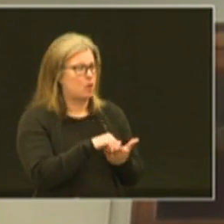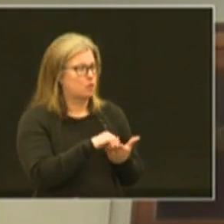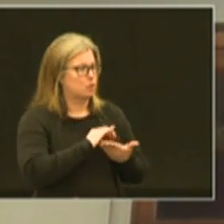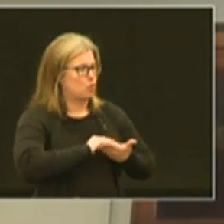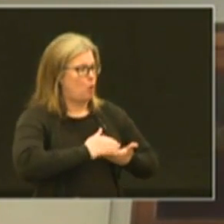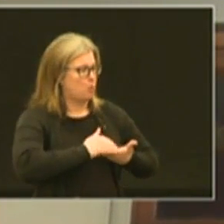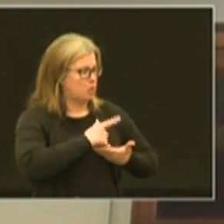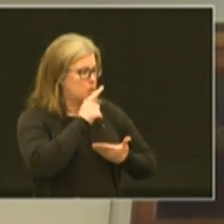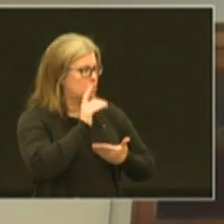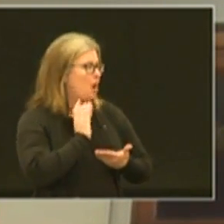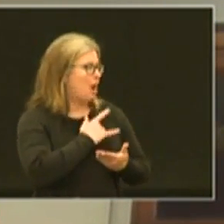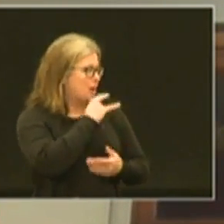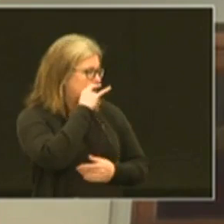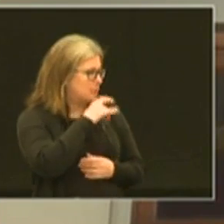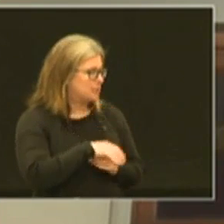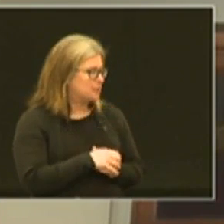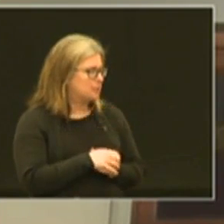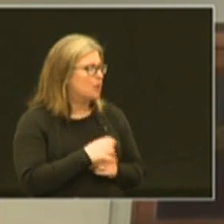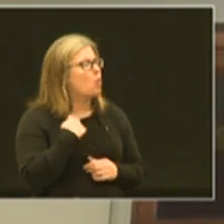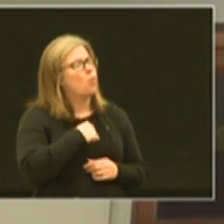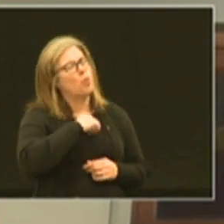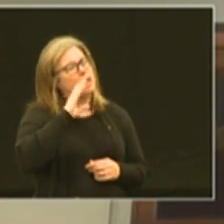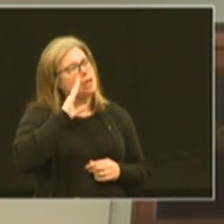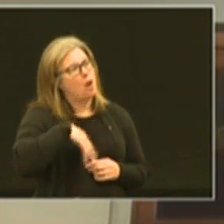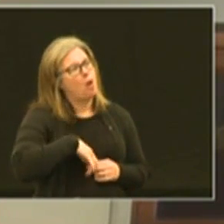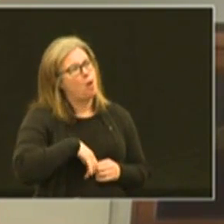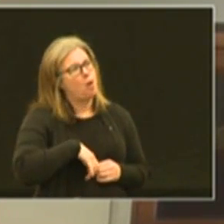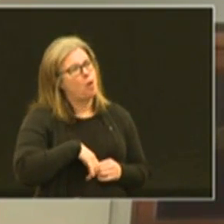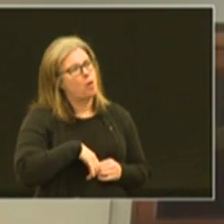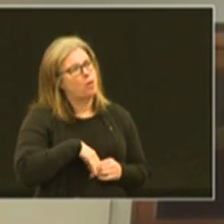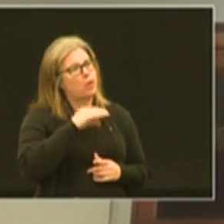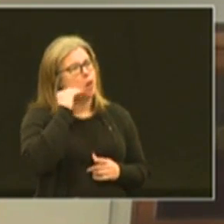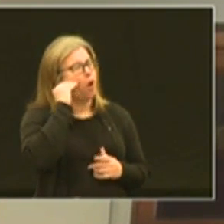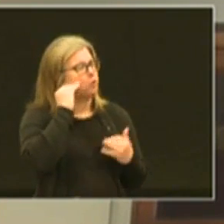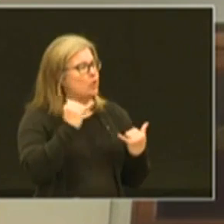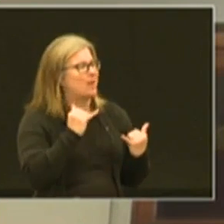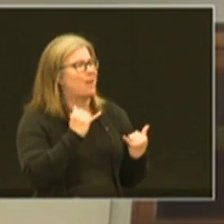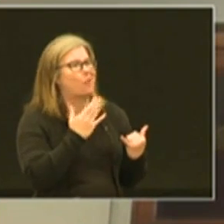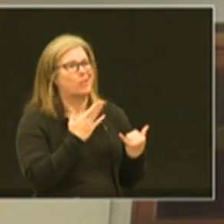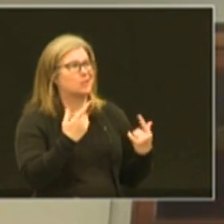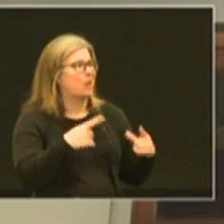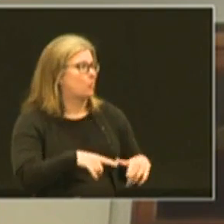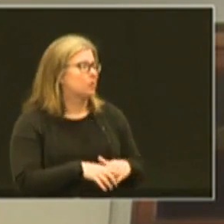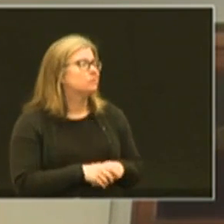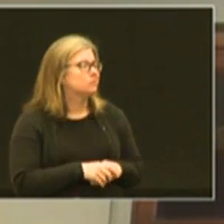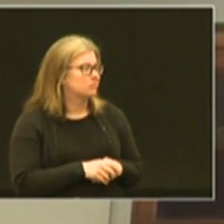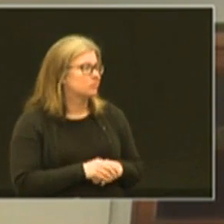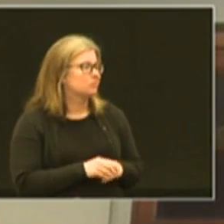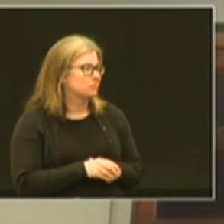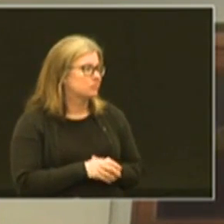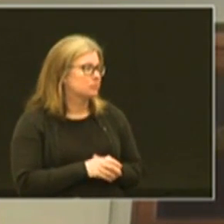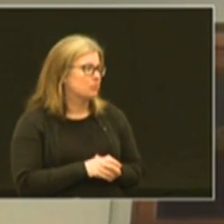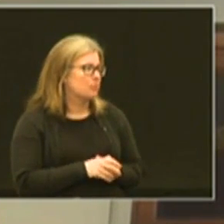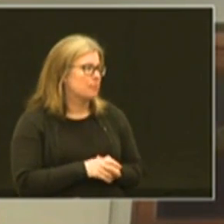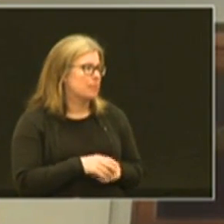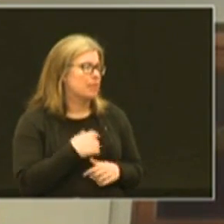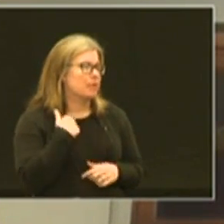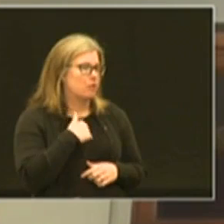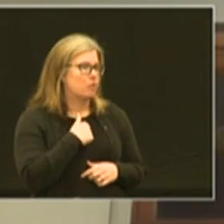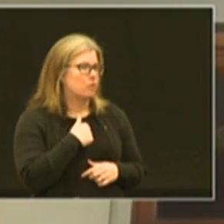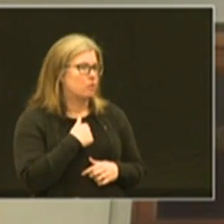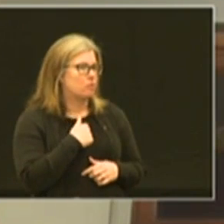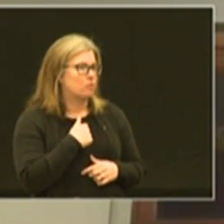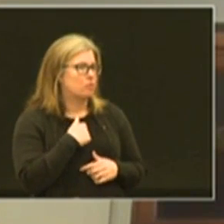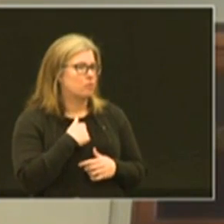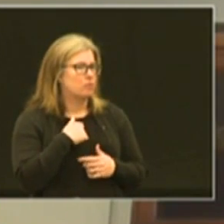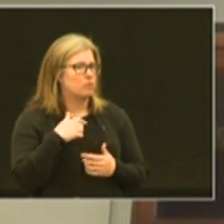chromebooks to our kids i mean we know um you know they're at homes right now and things happen so you know we got those from